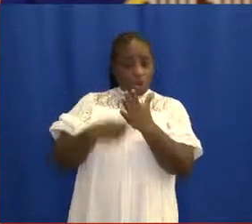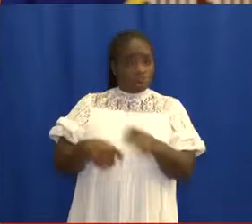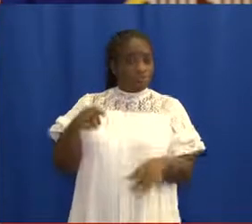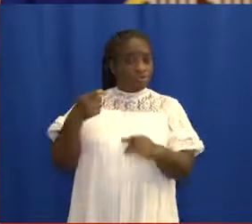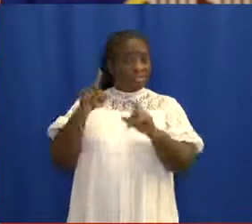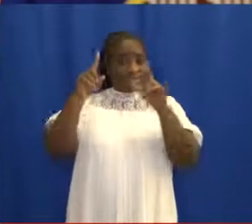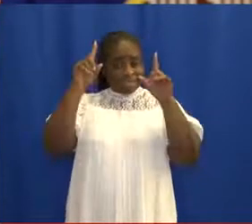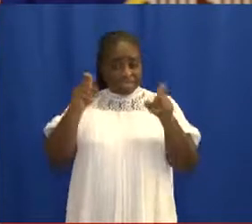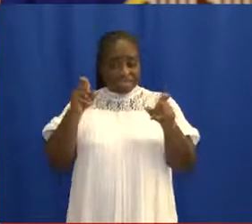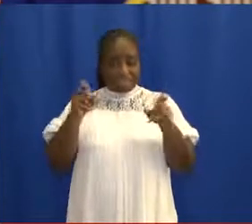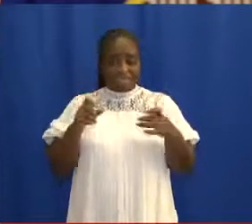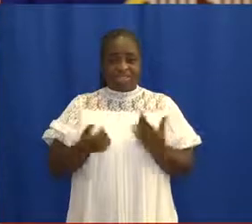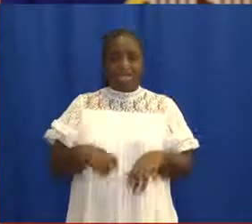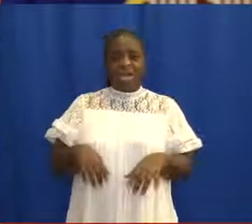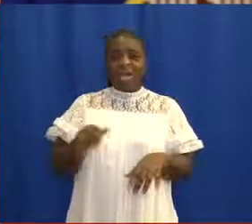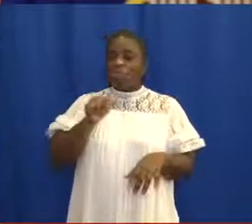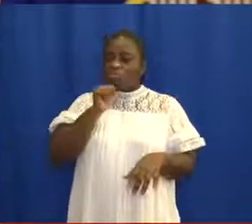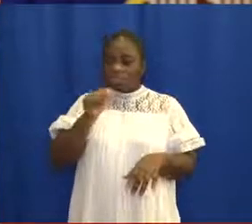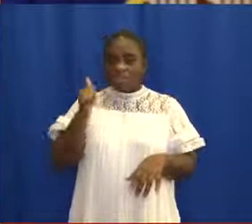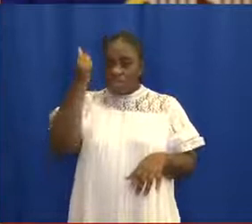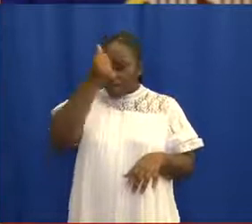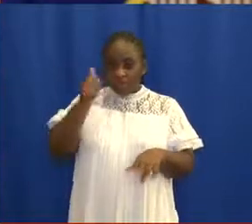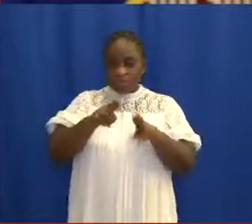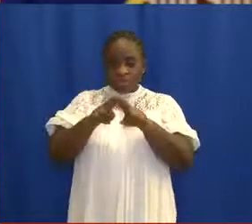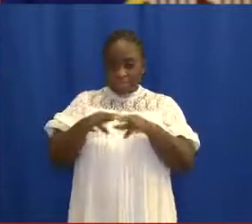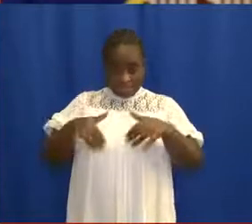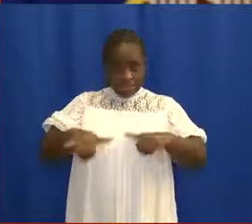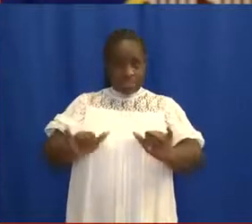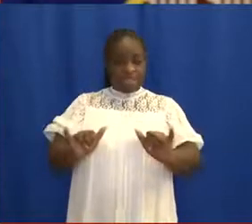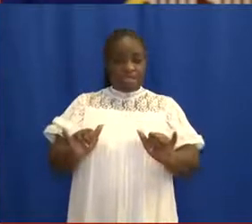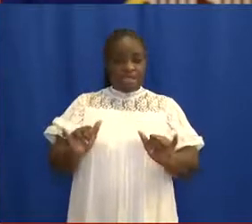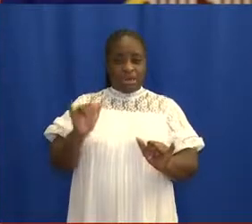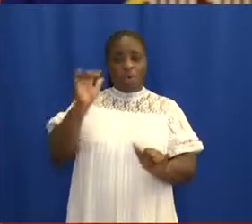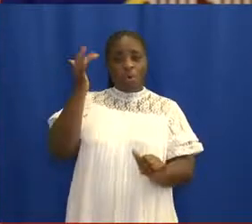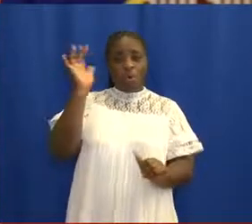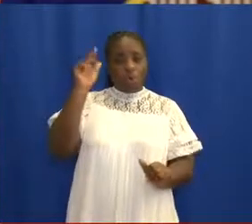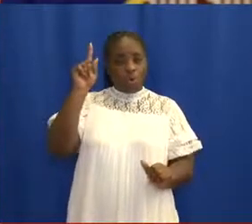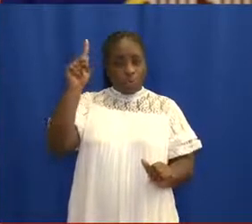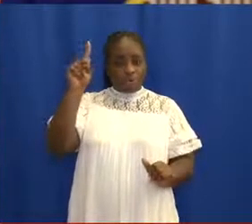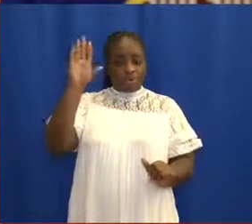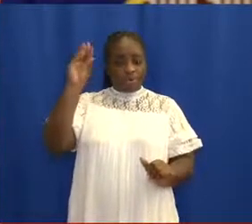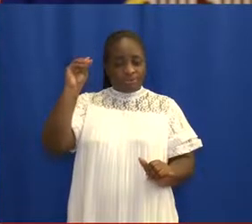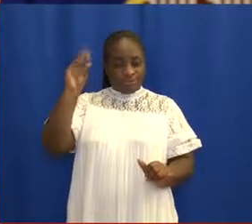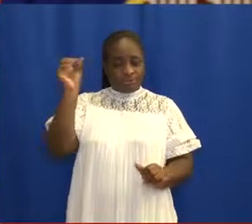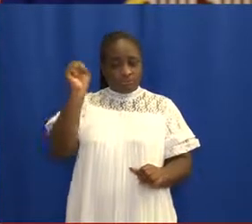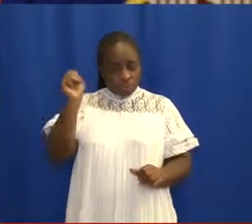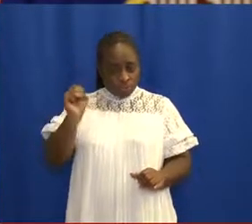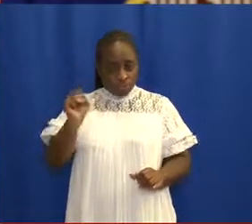of the tests for non-ECOWAS nationals still remains 150 United States dollars.